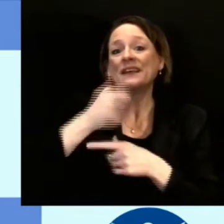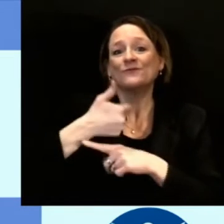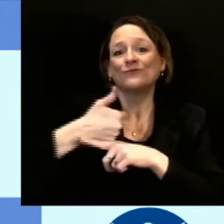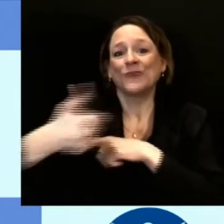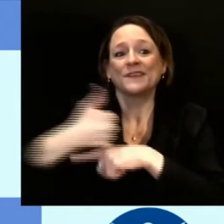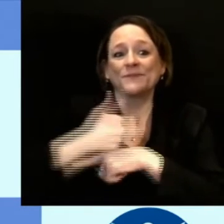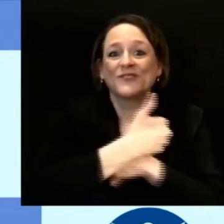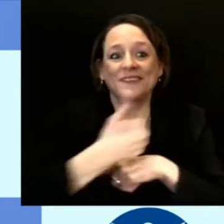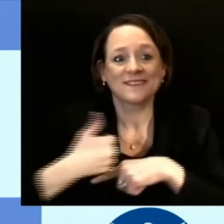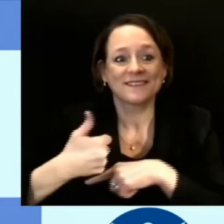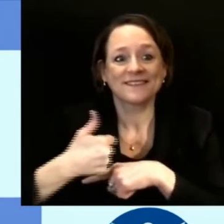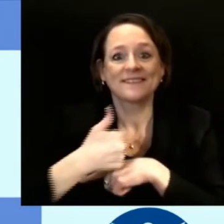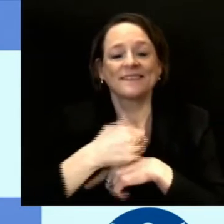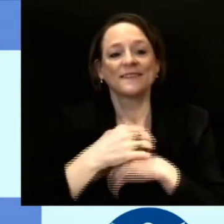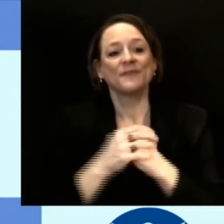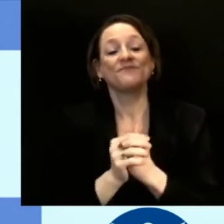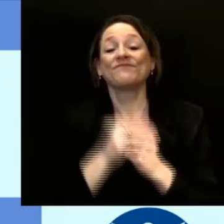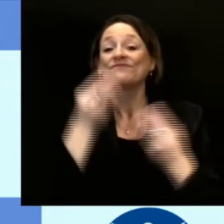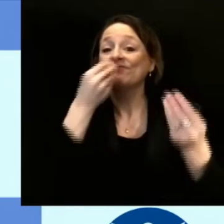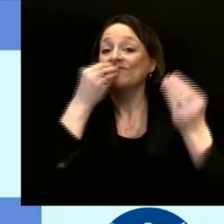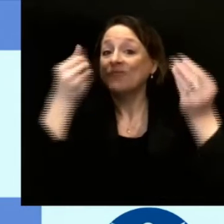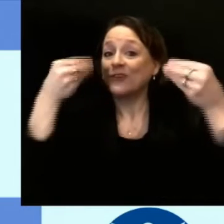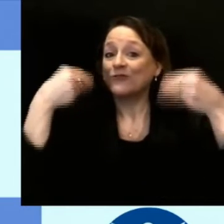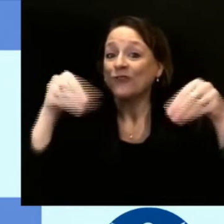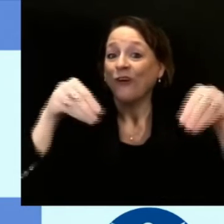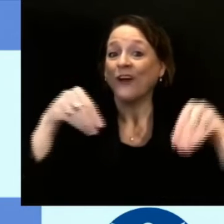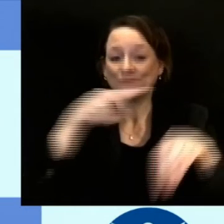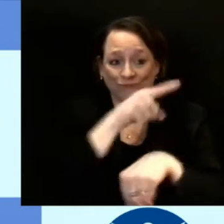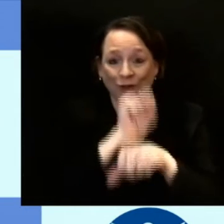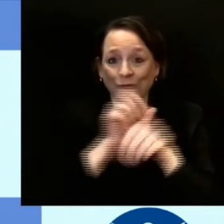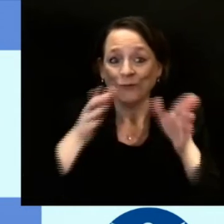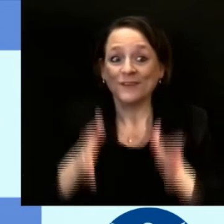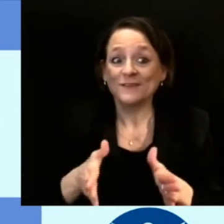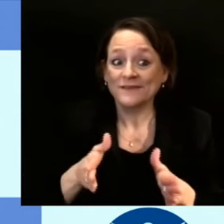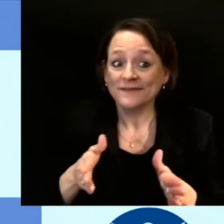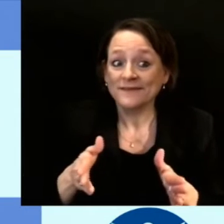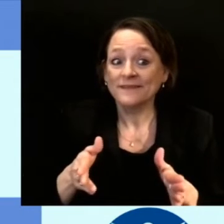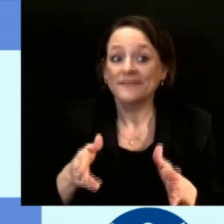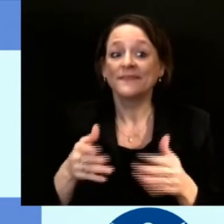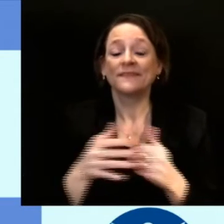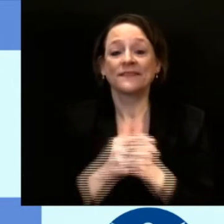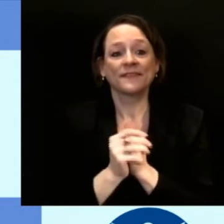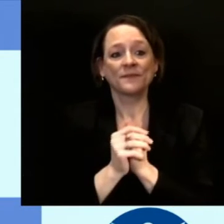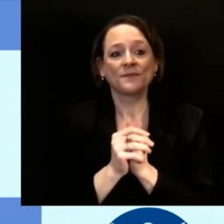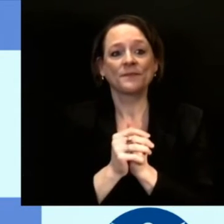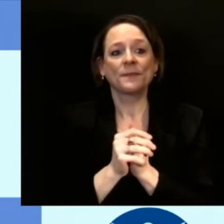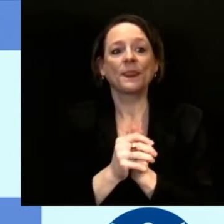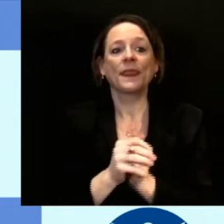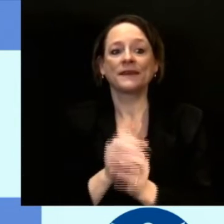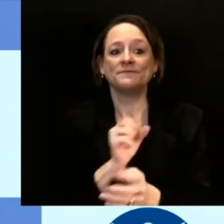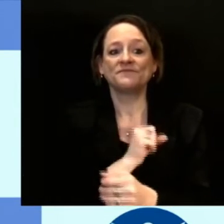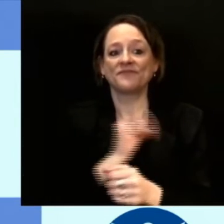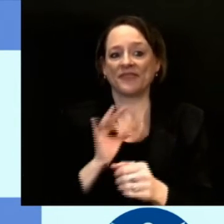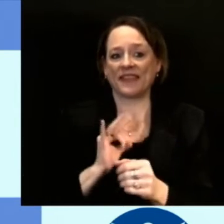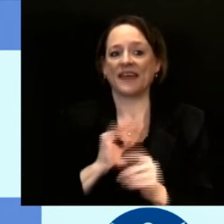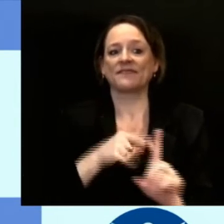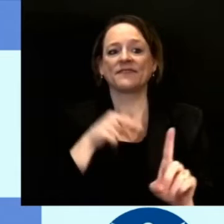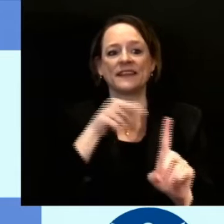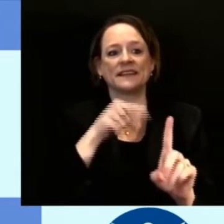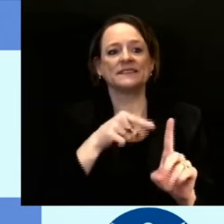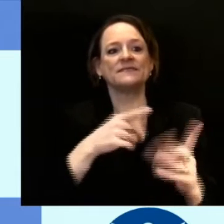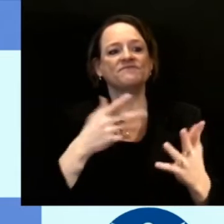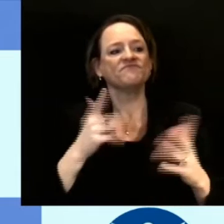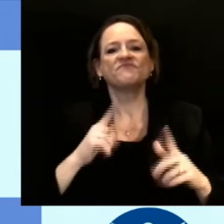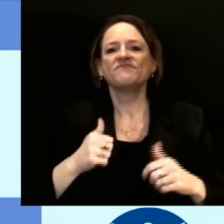healthcare personnel, and staff and residents of congregate living facilities, like shelters serving our homeless